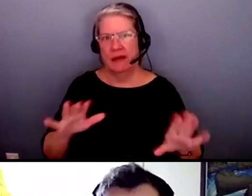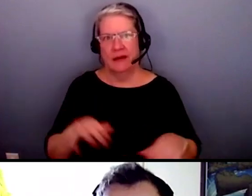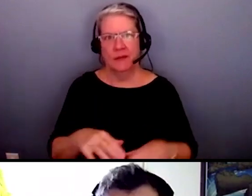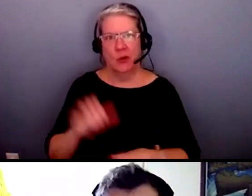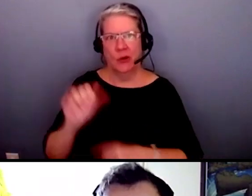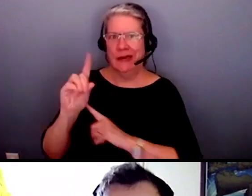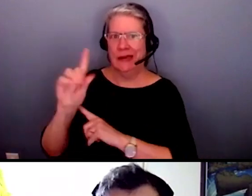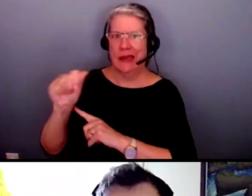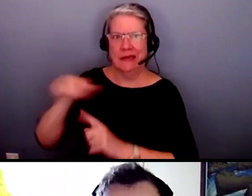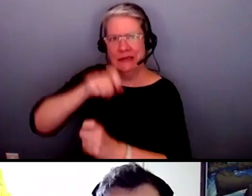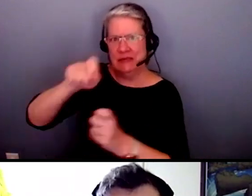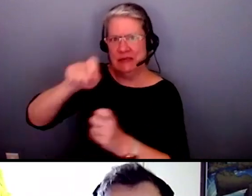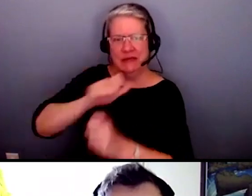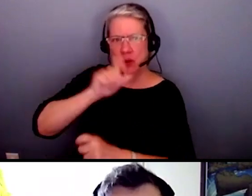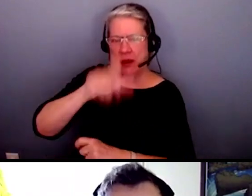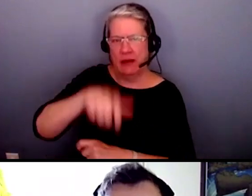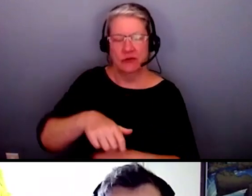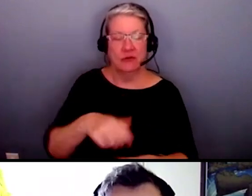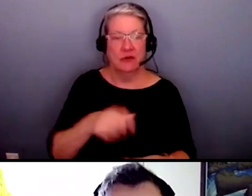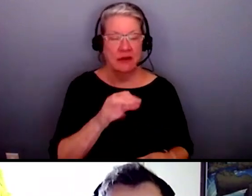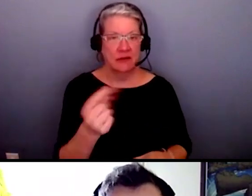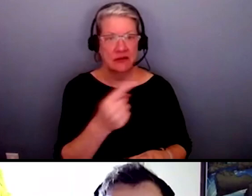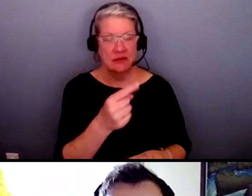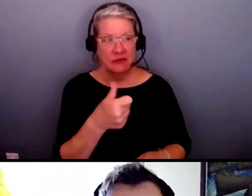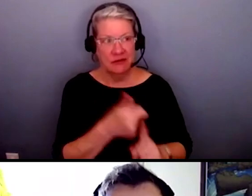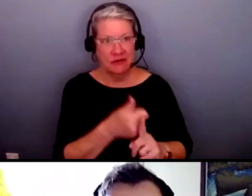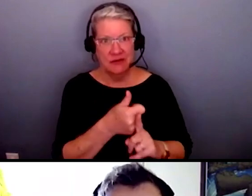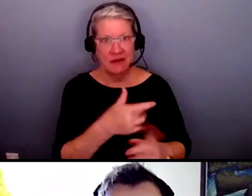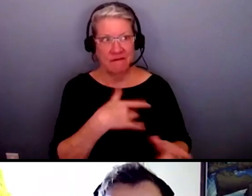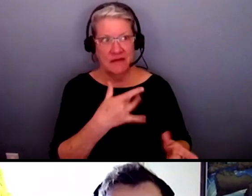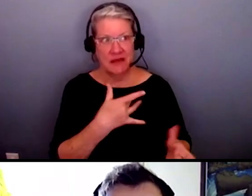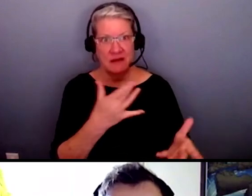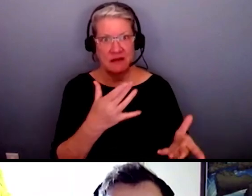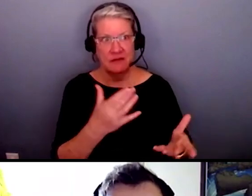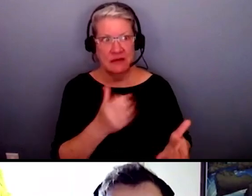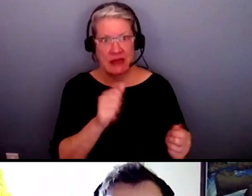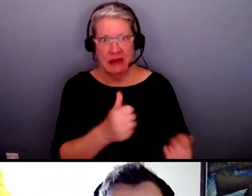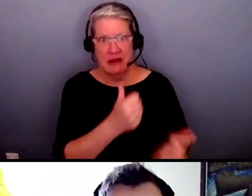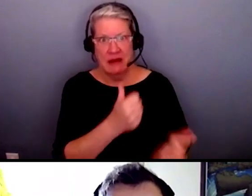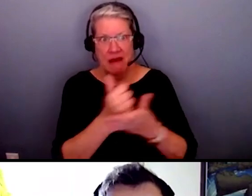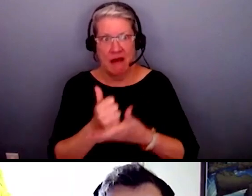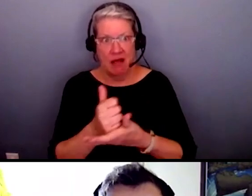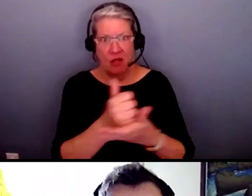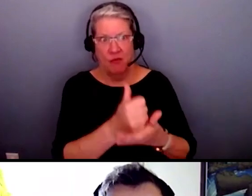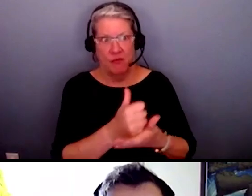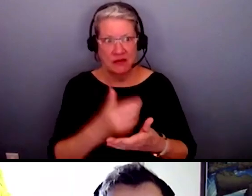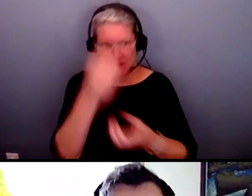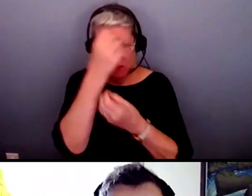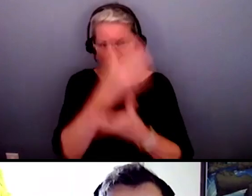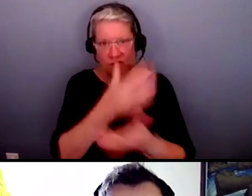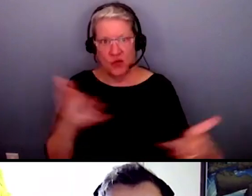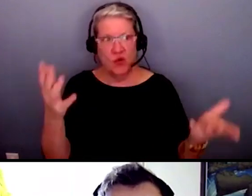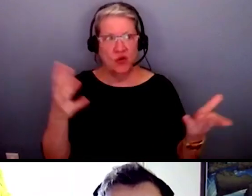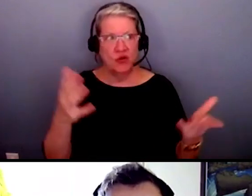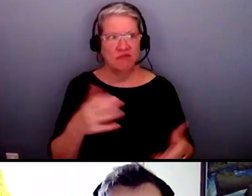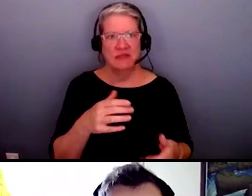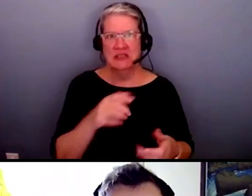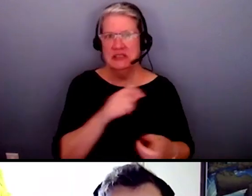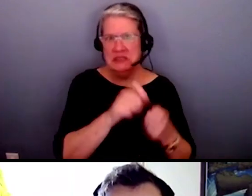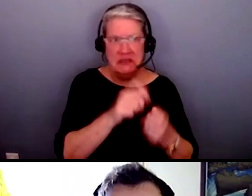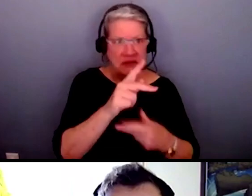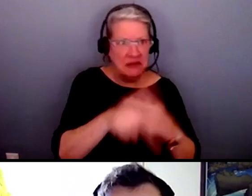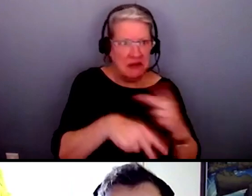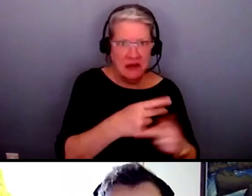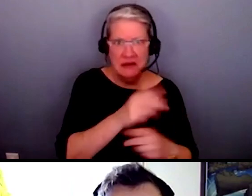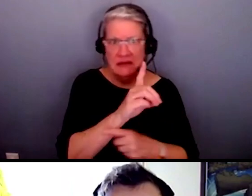specific if there are things that you feel would be helpful for us to be bringing in certain types of disabilities and talking